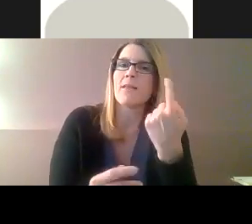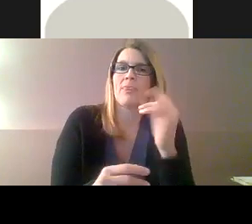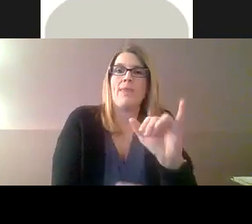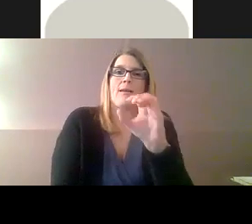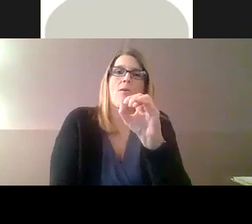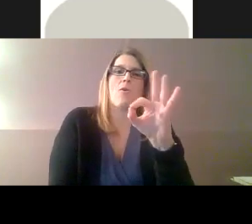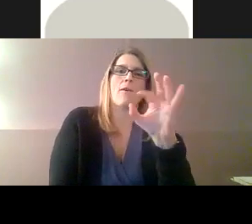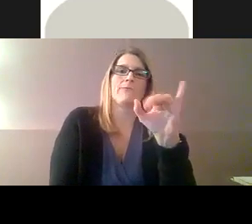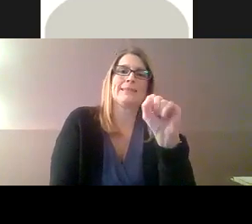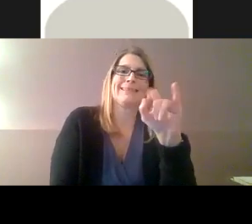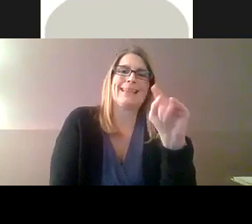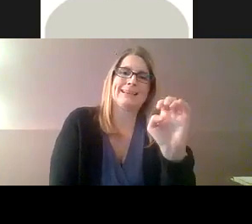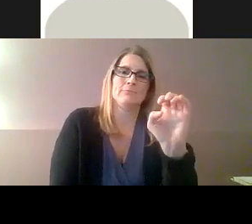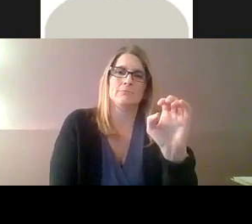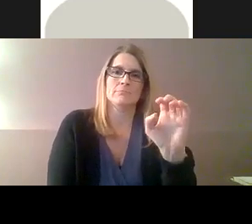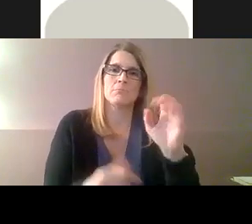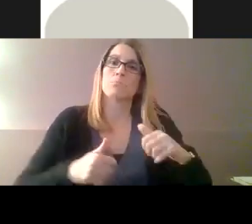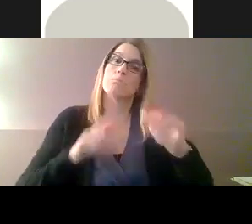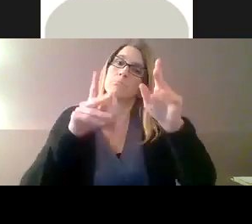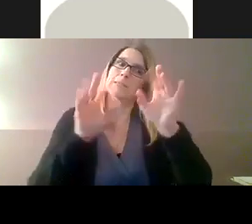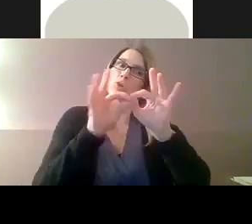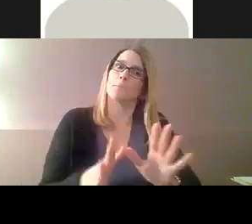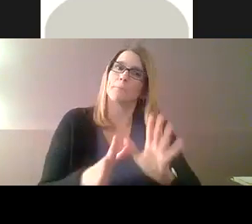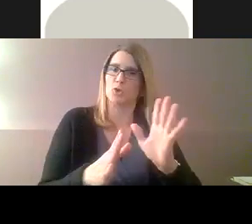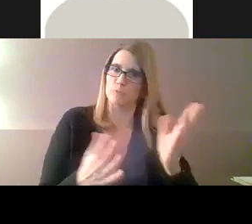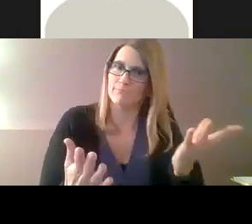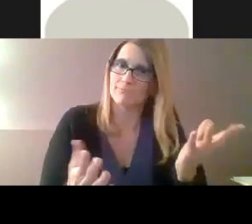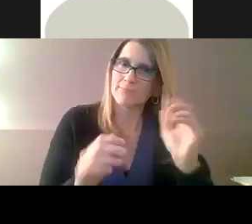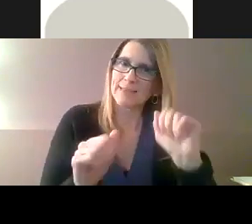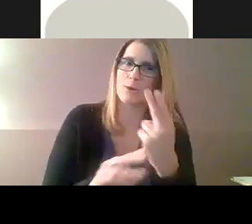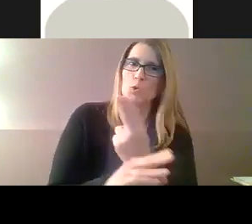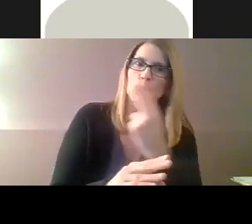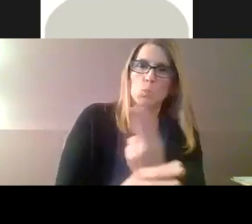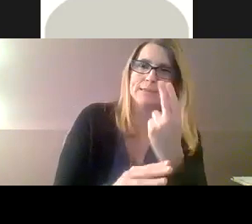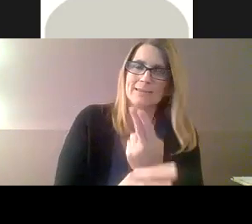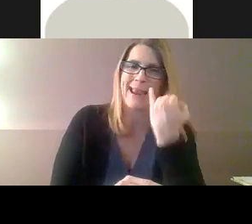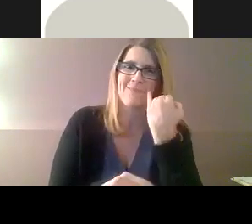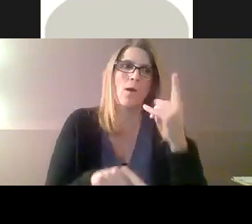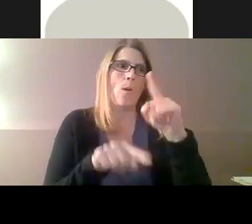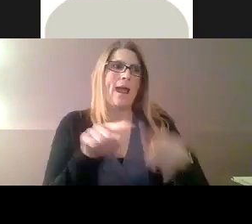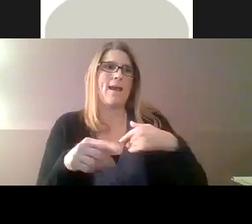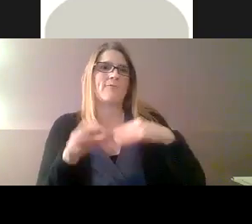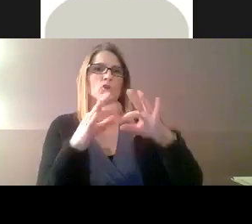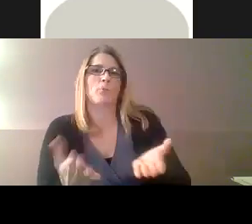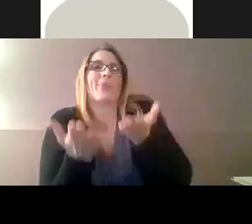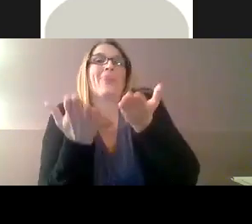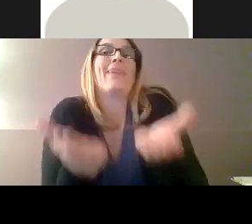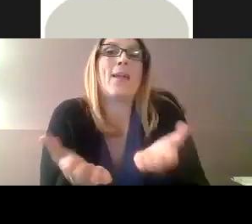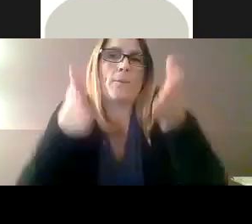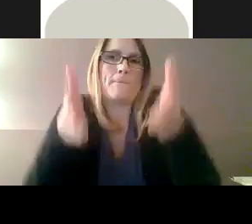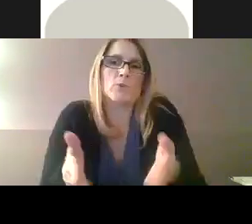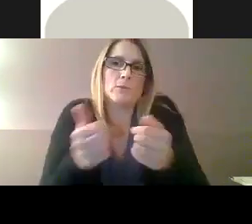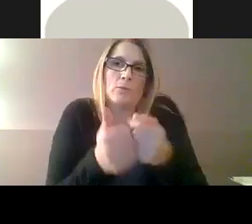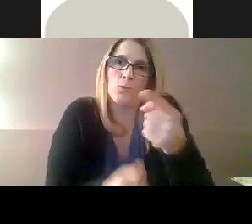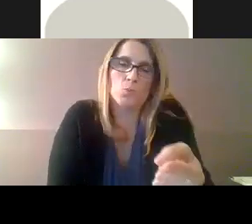and that would be for off-site. An interpreter that is off-site can